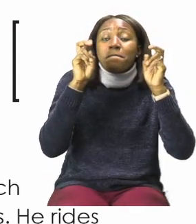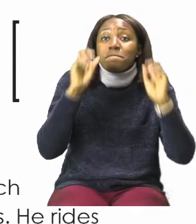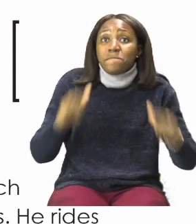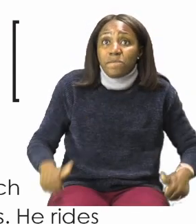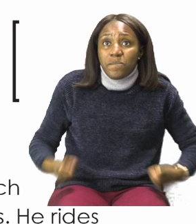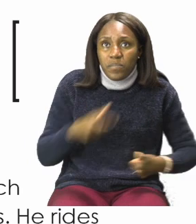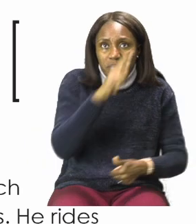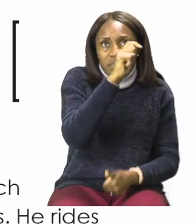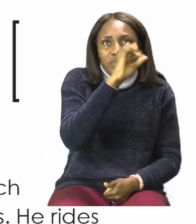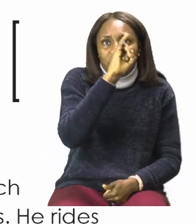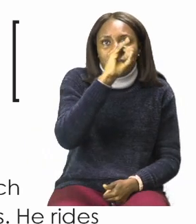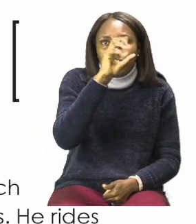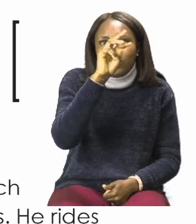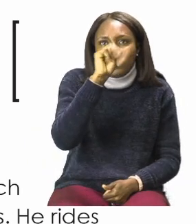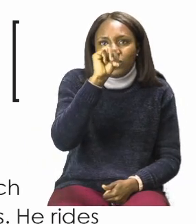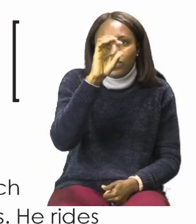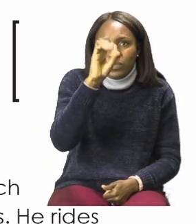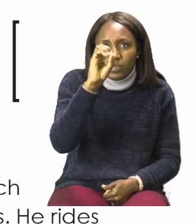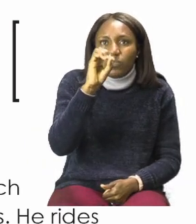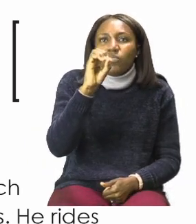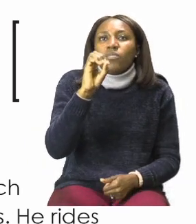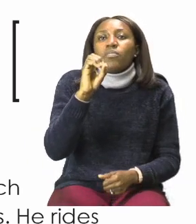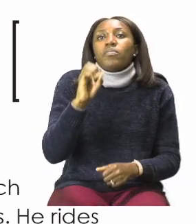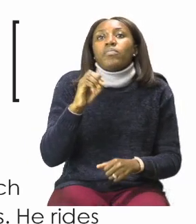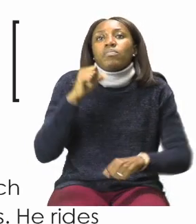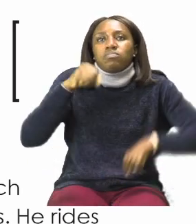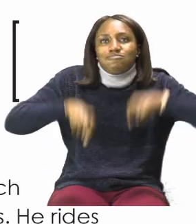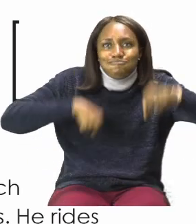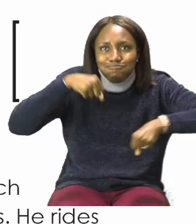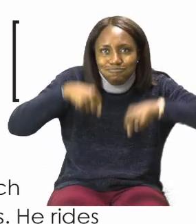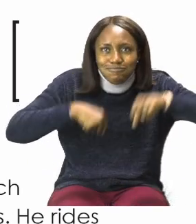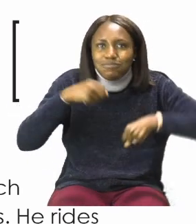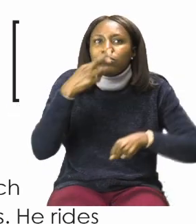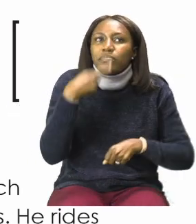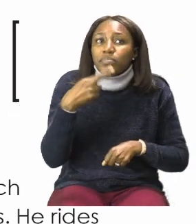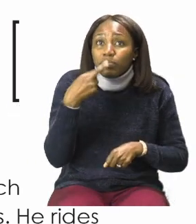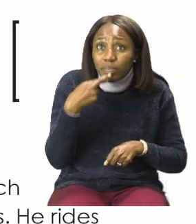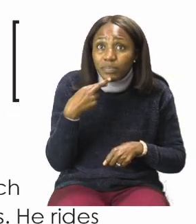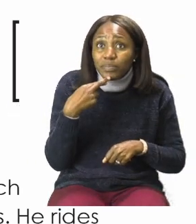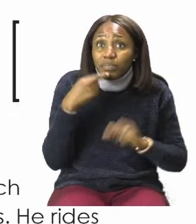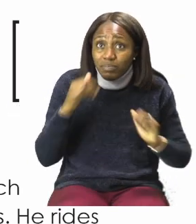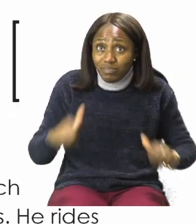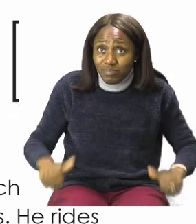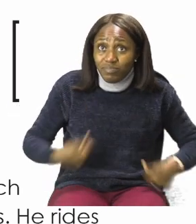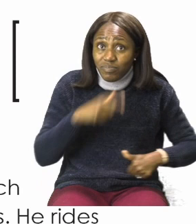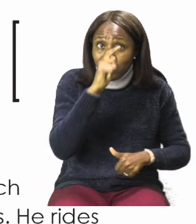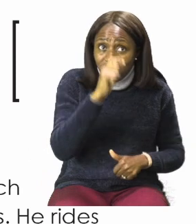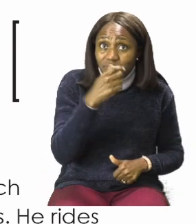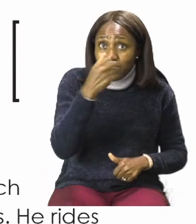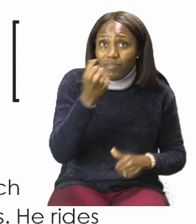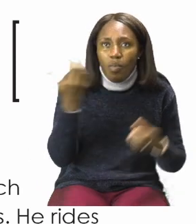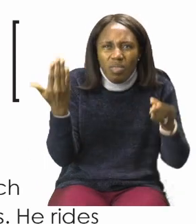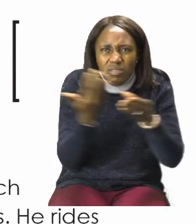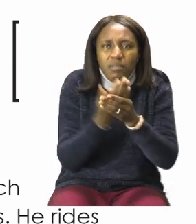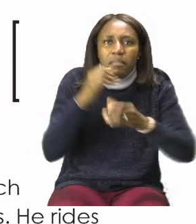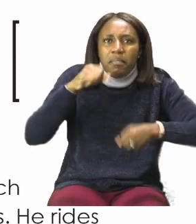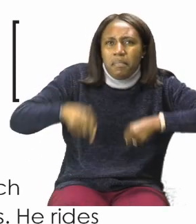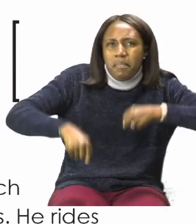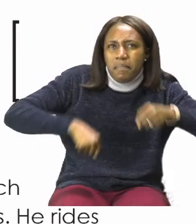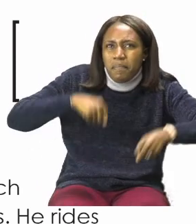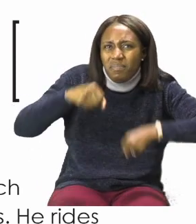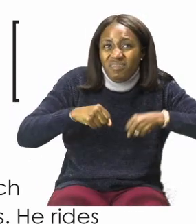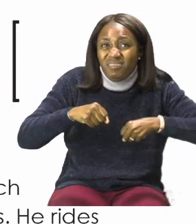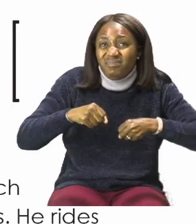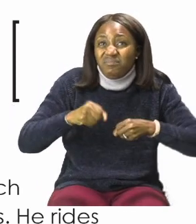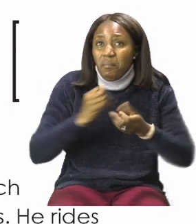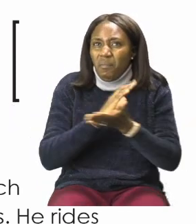Timur's red bicycle. Timur has a new bicycle. Some of the boys